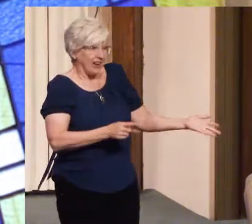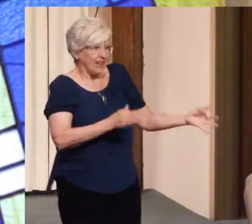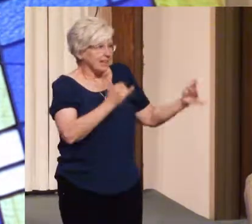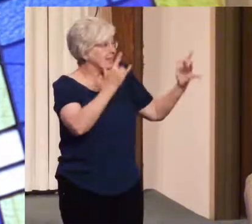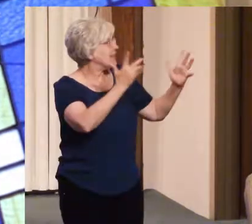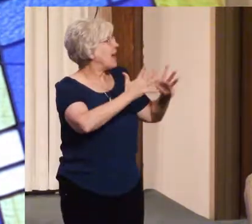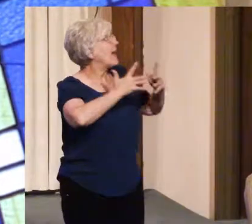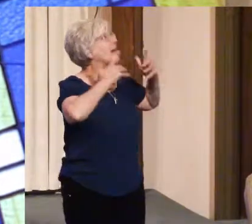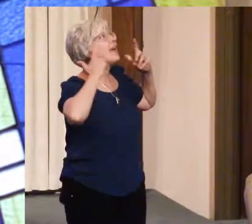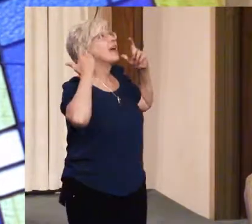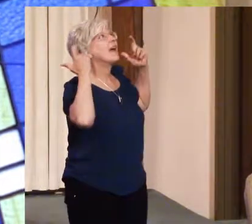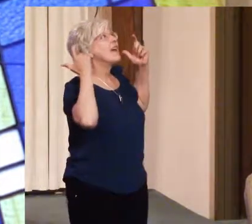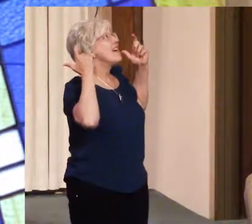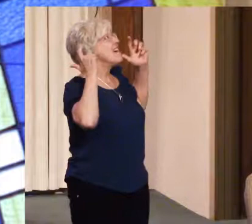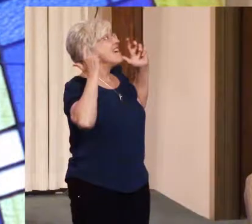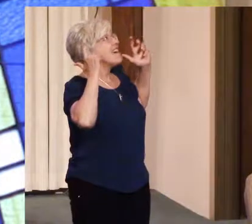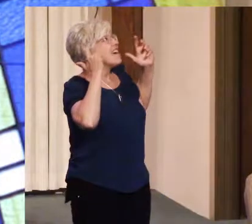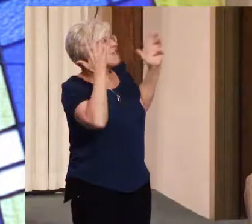beyond.